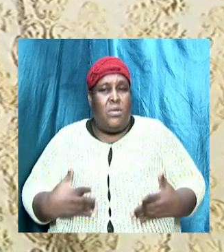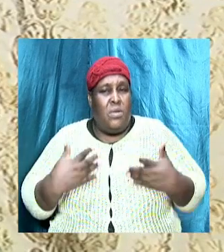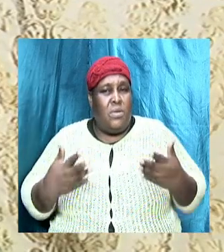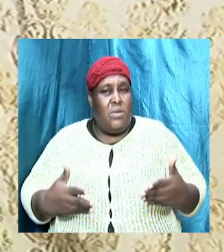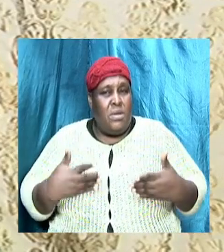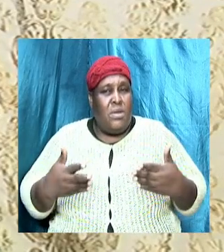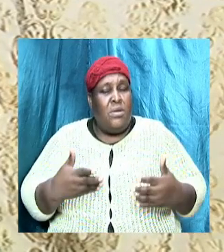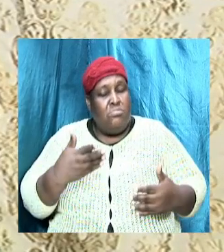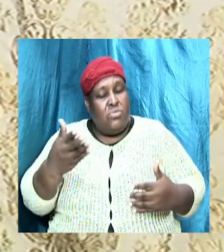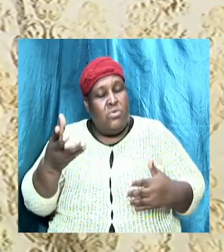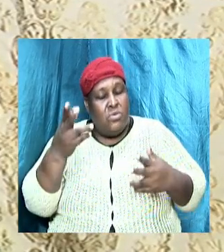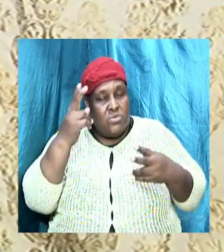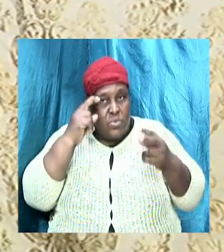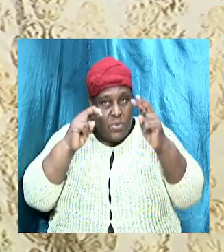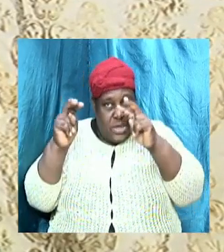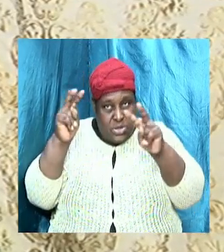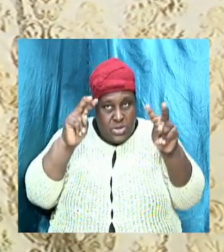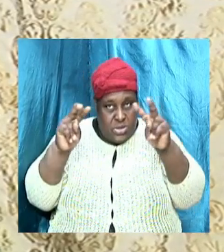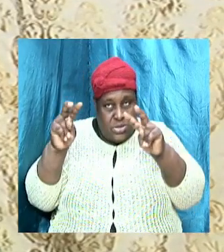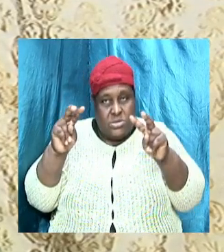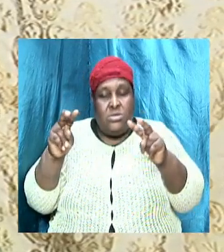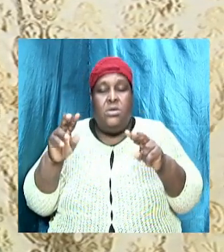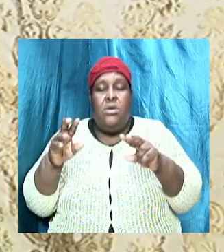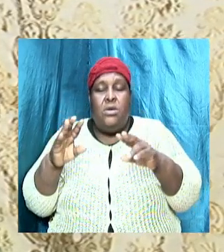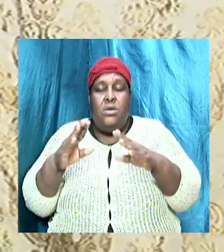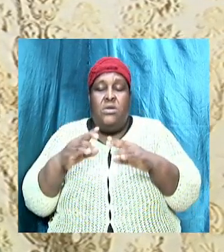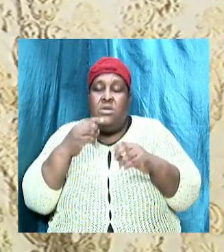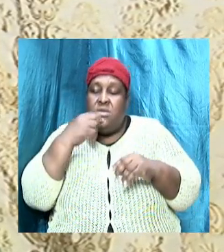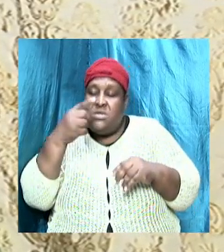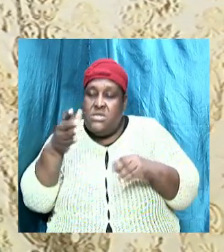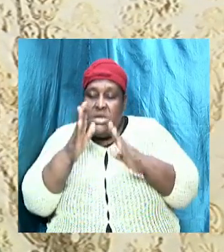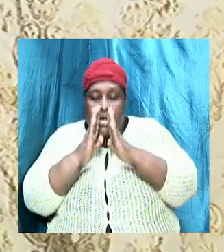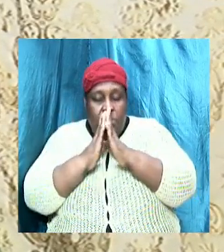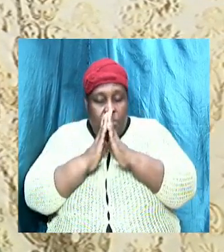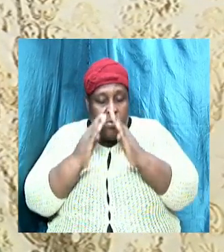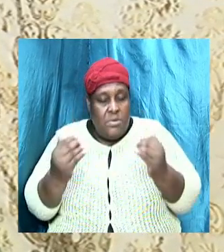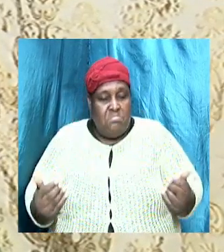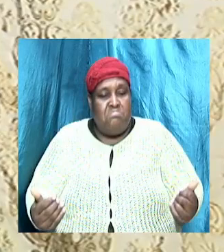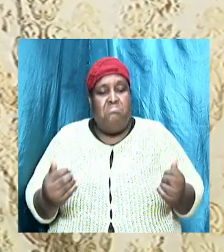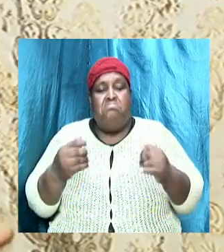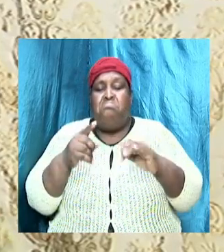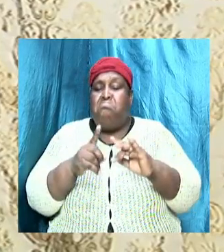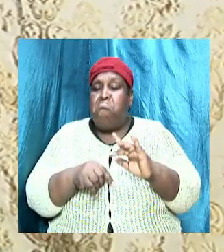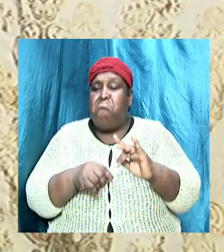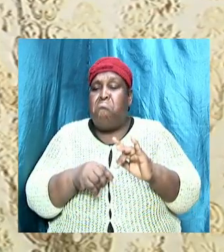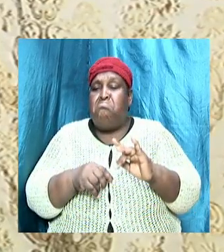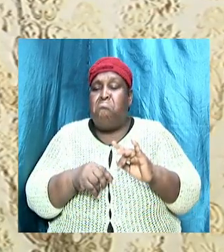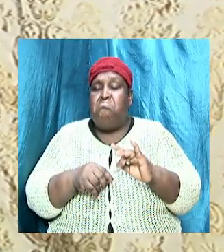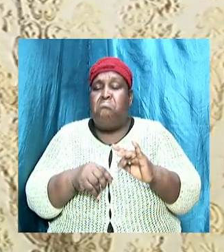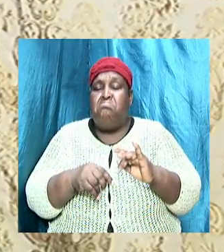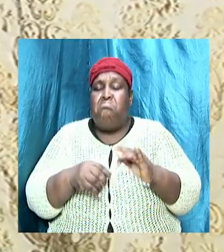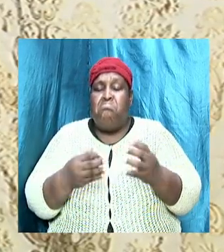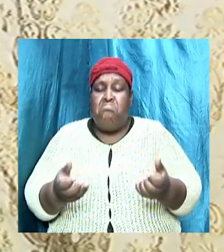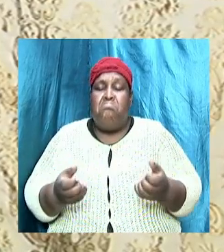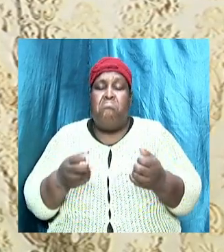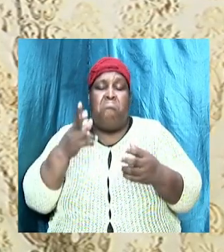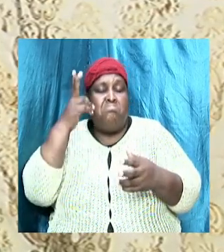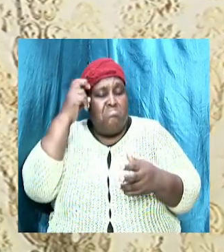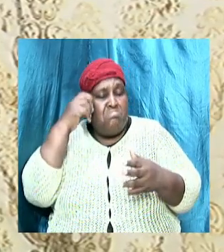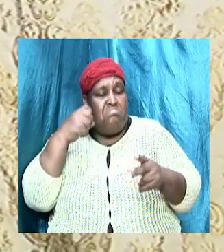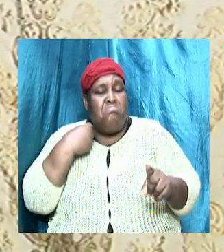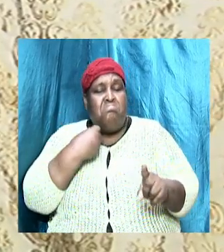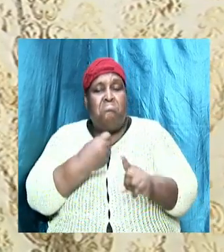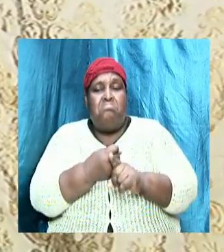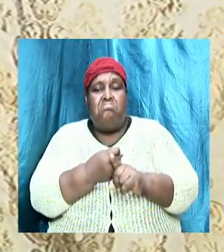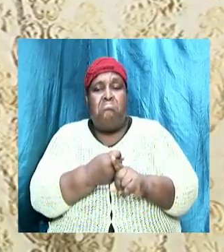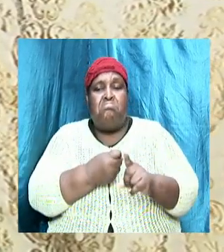those who are tuning in to, you know, just breathe a little prayer now and then, you know, because, you know, you present the Word, you're going to be under attack. So, just breathe a